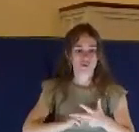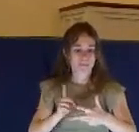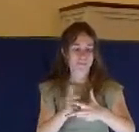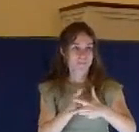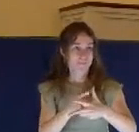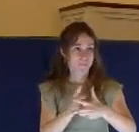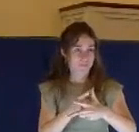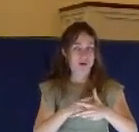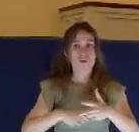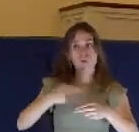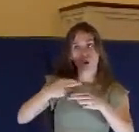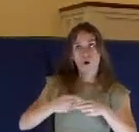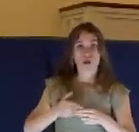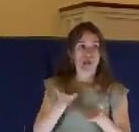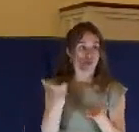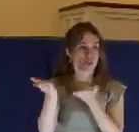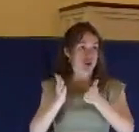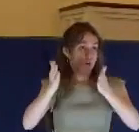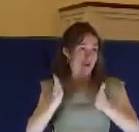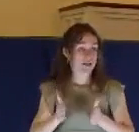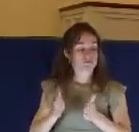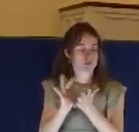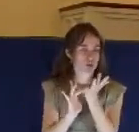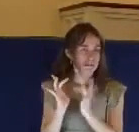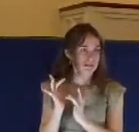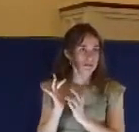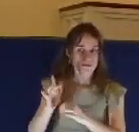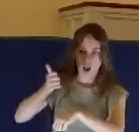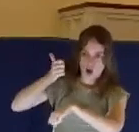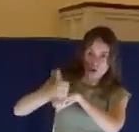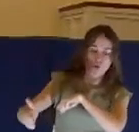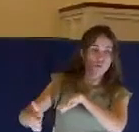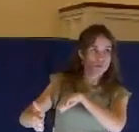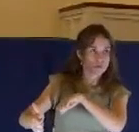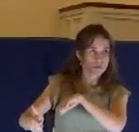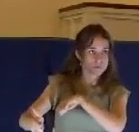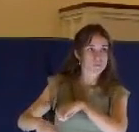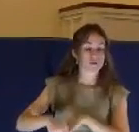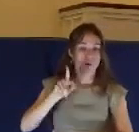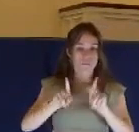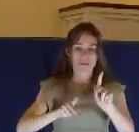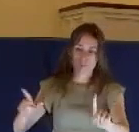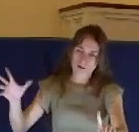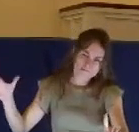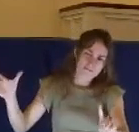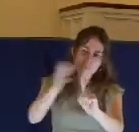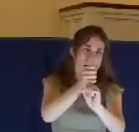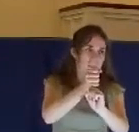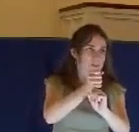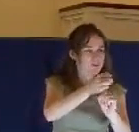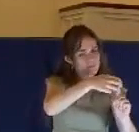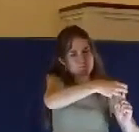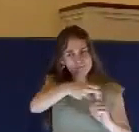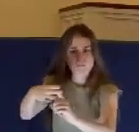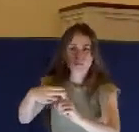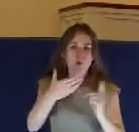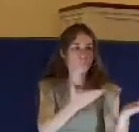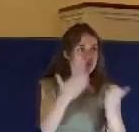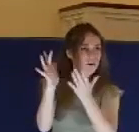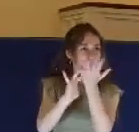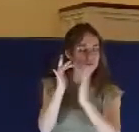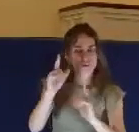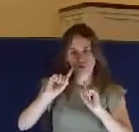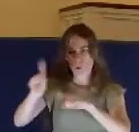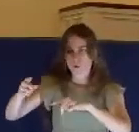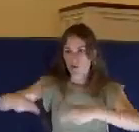take Jesus, after they arrest him, to be tried. Look at verse 53. And they led Jesus away to the high priests, and